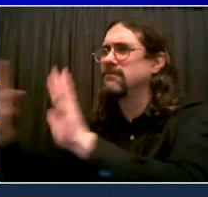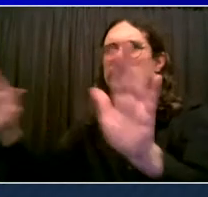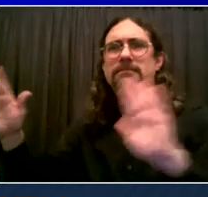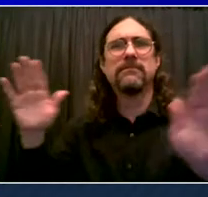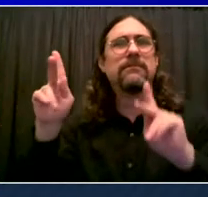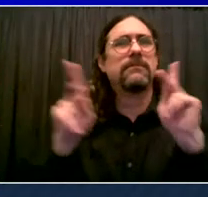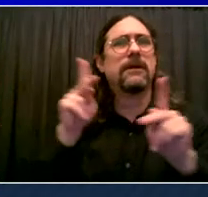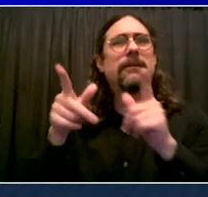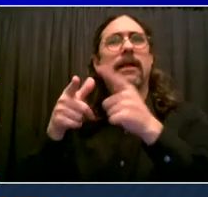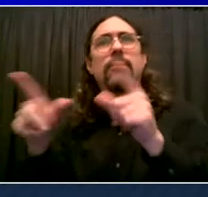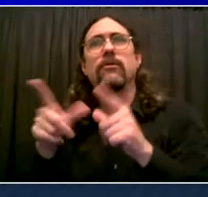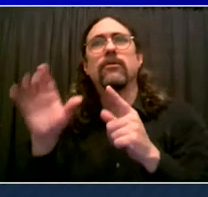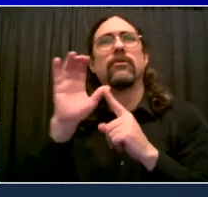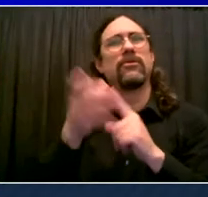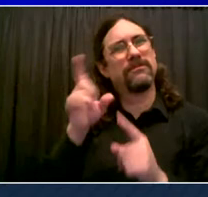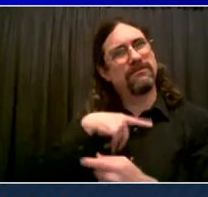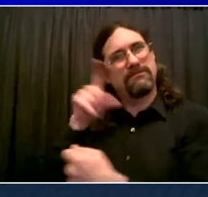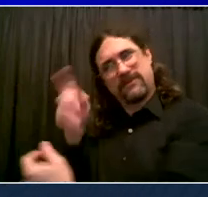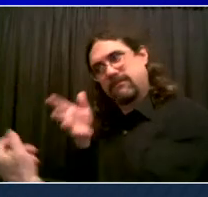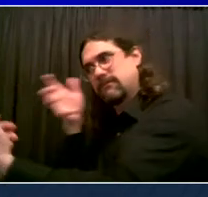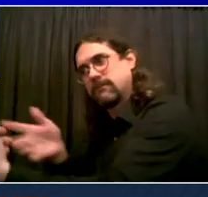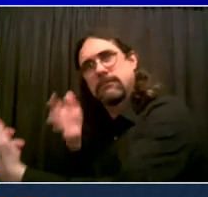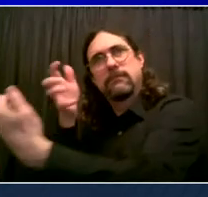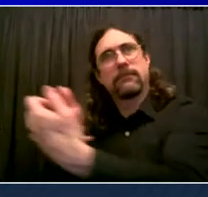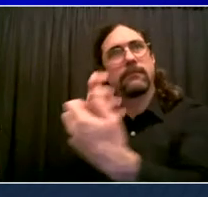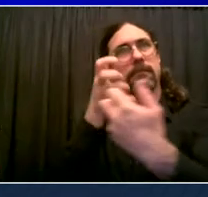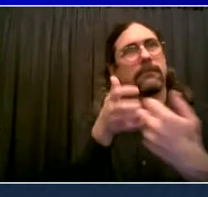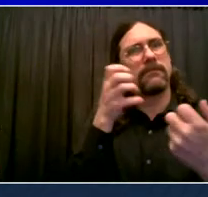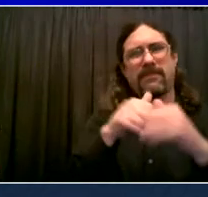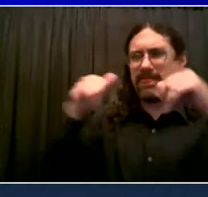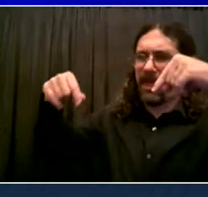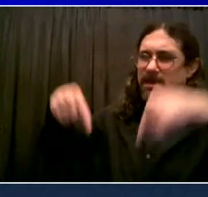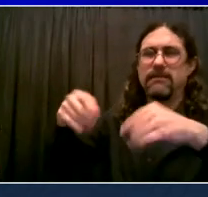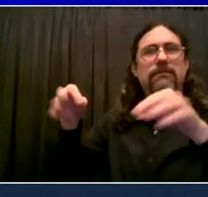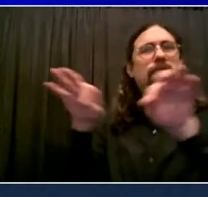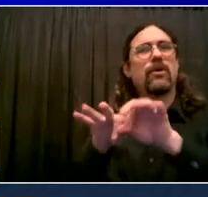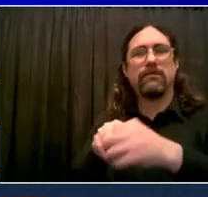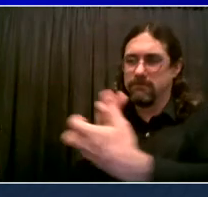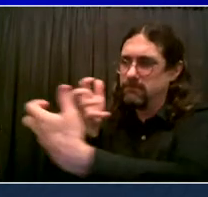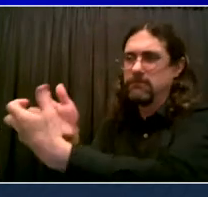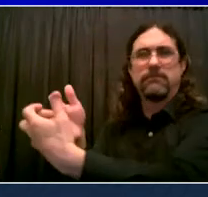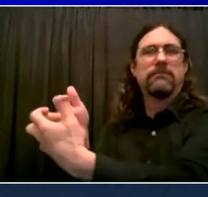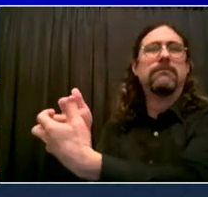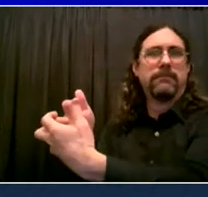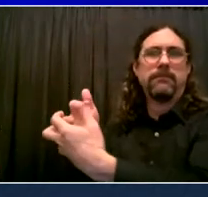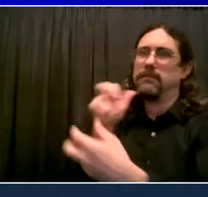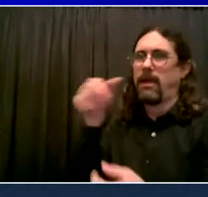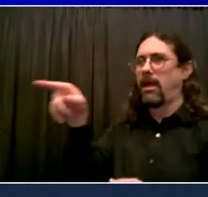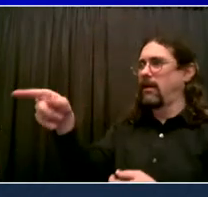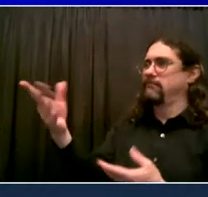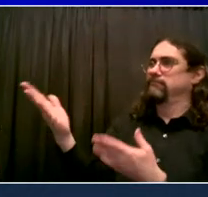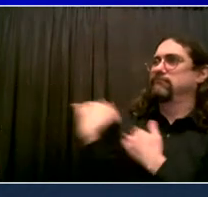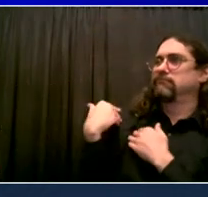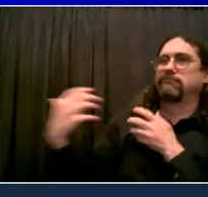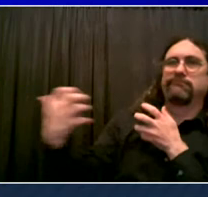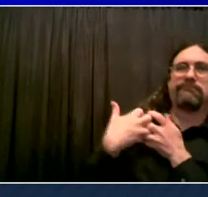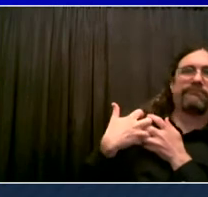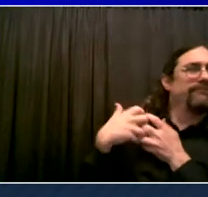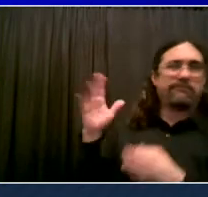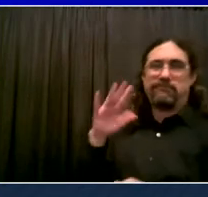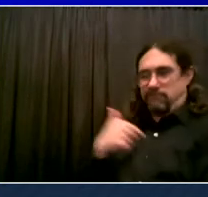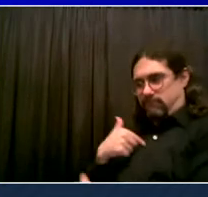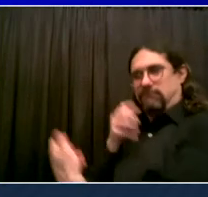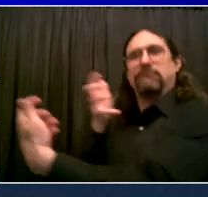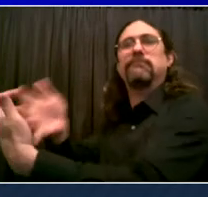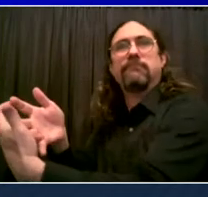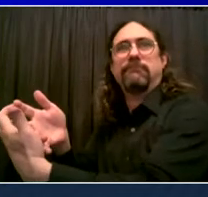We cannot have mental health be something only for those who are privileged because, let's face it, the American health care system has been based on how much